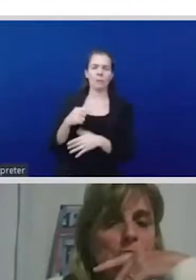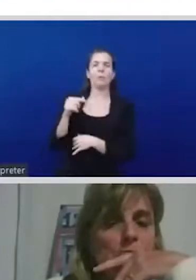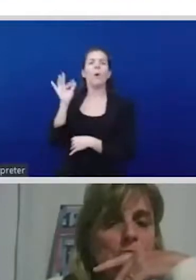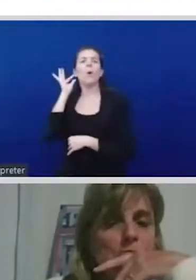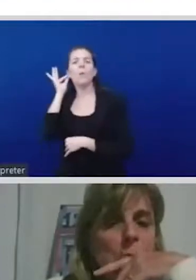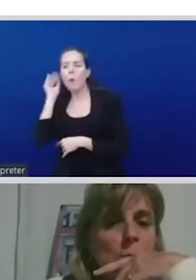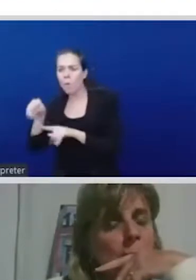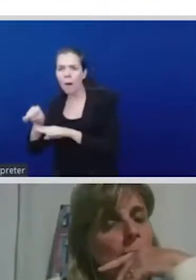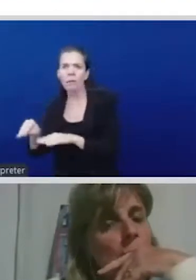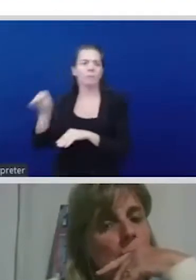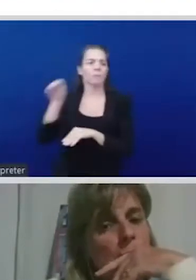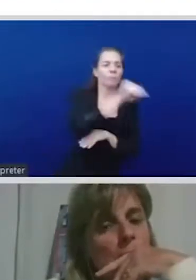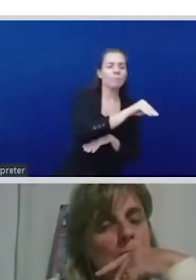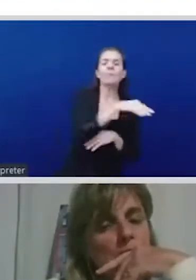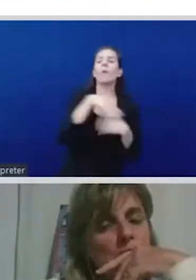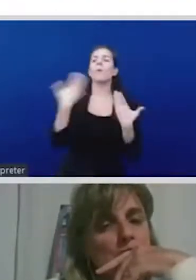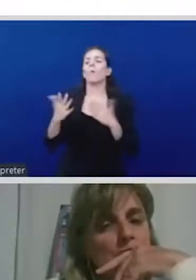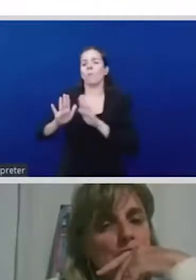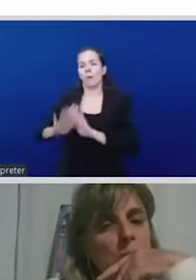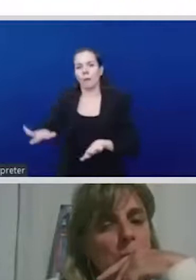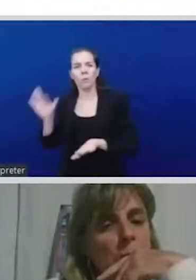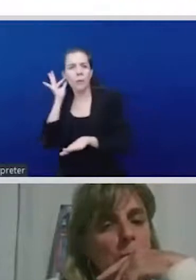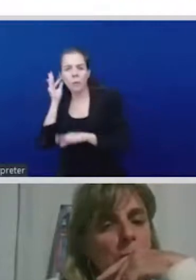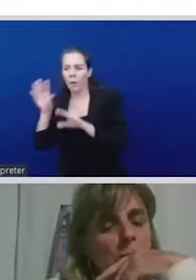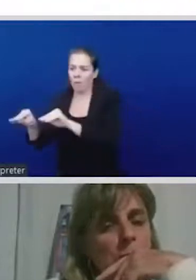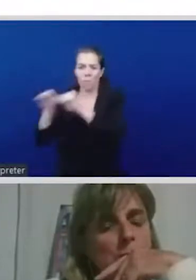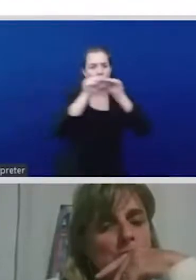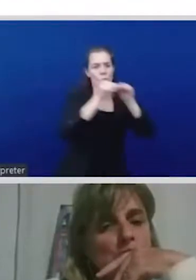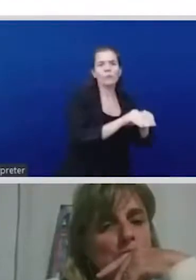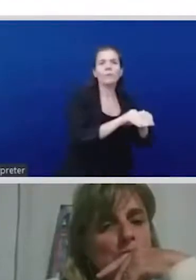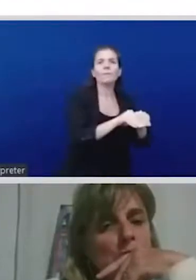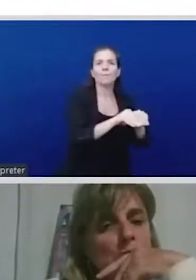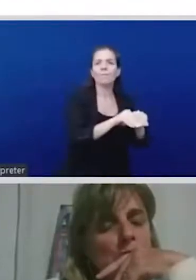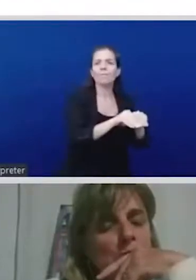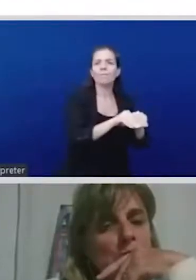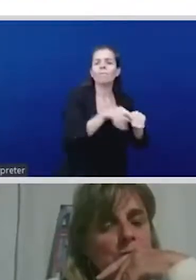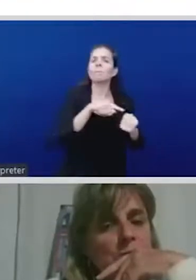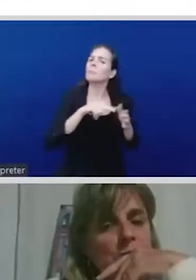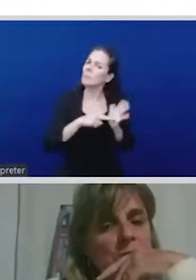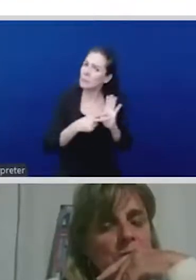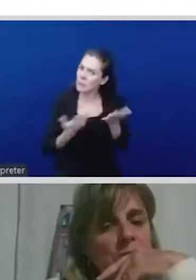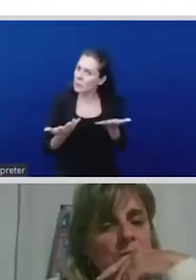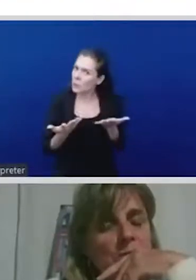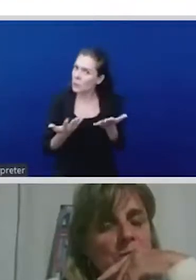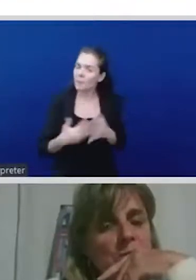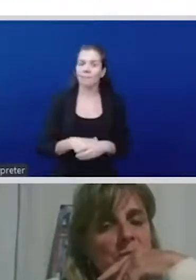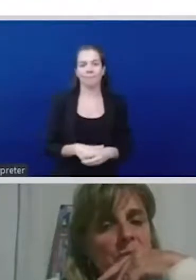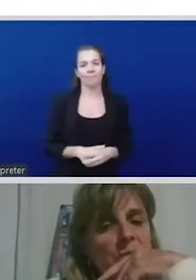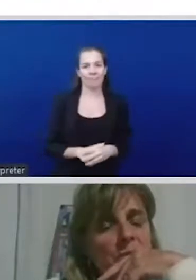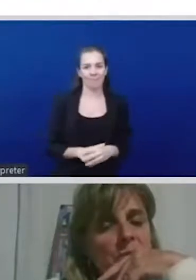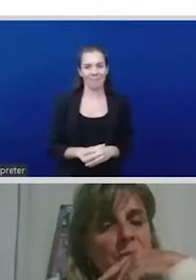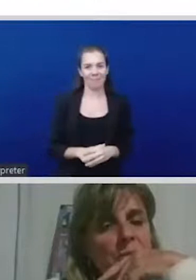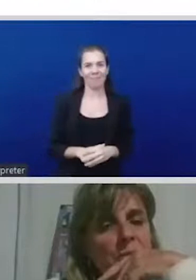one of the things that we observed is that if you move away from the formal processes of the state and the institution